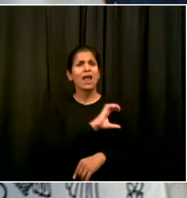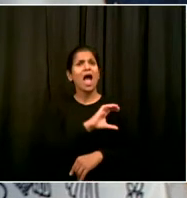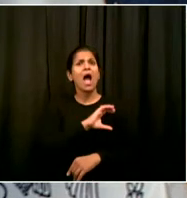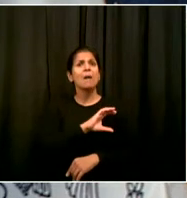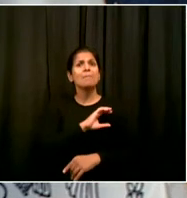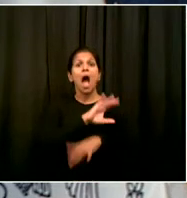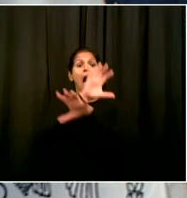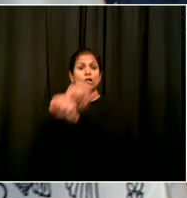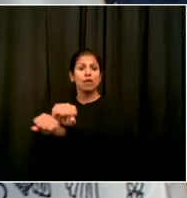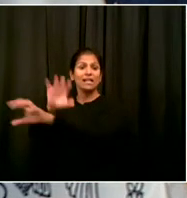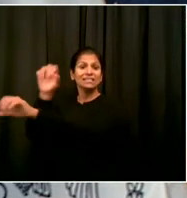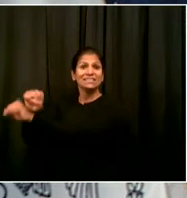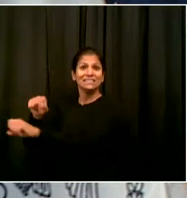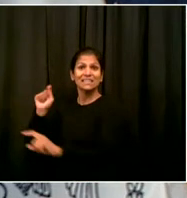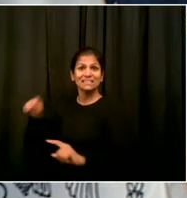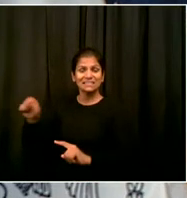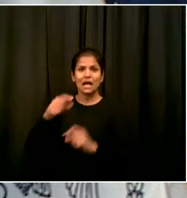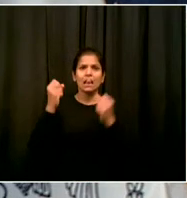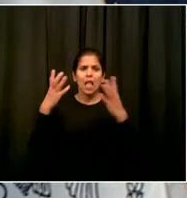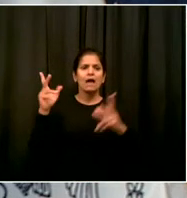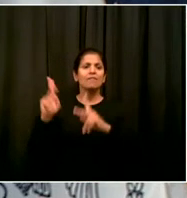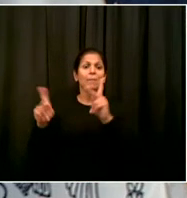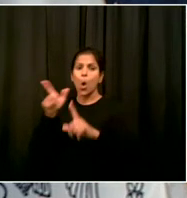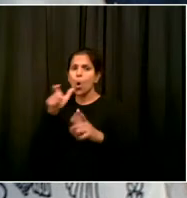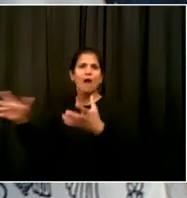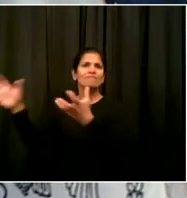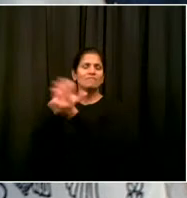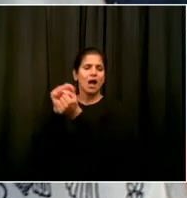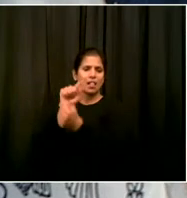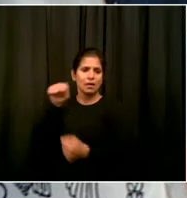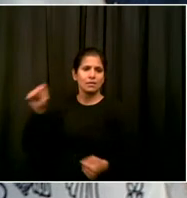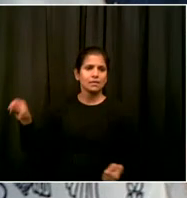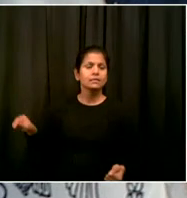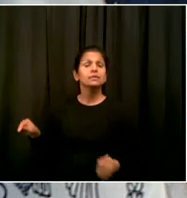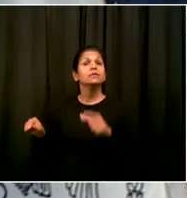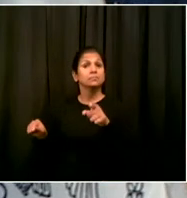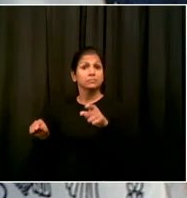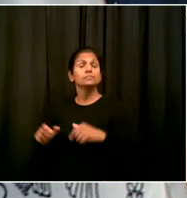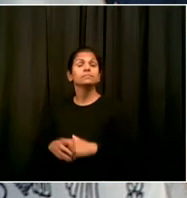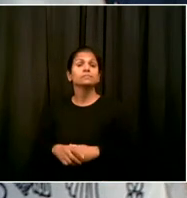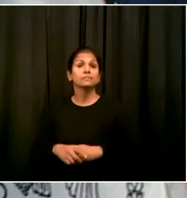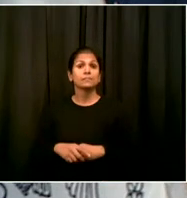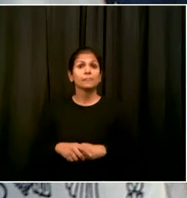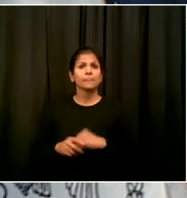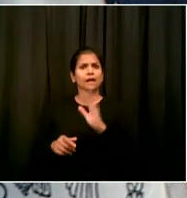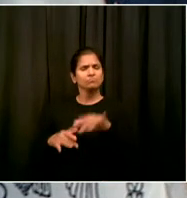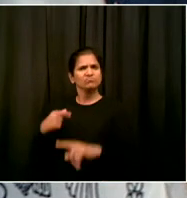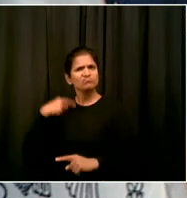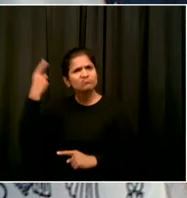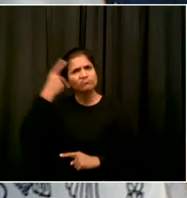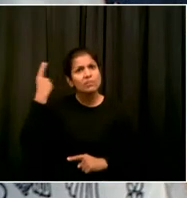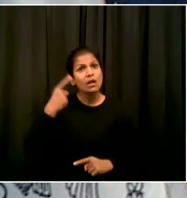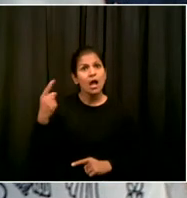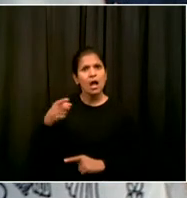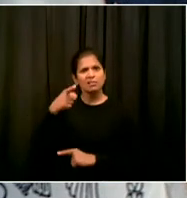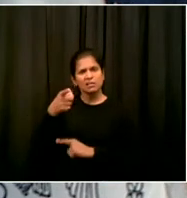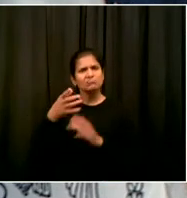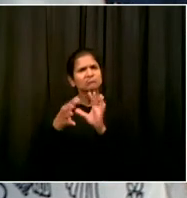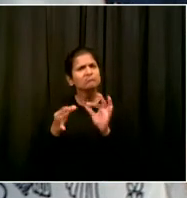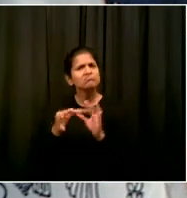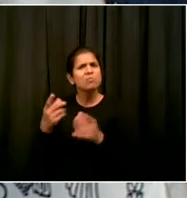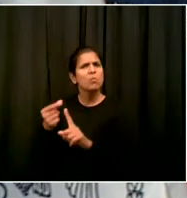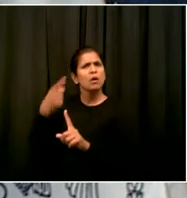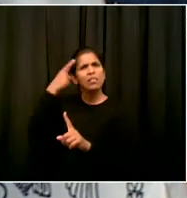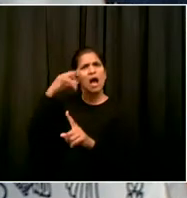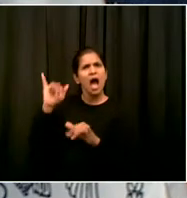how protests were handled in June or is it kind of the same approach that you took then? No,